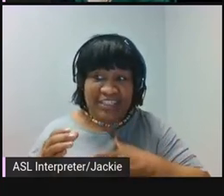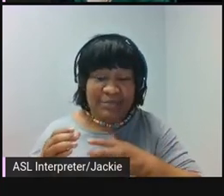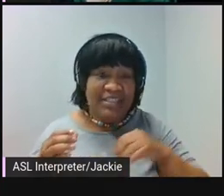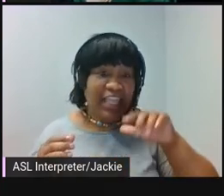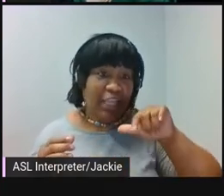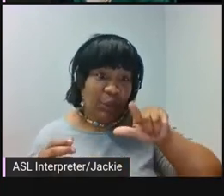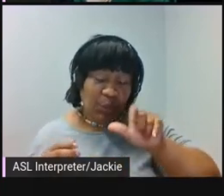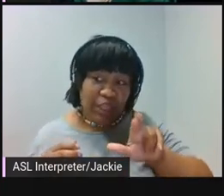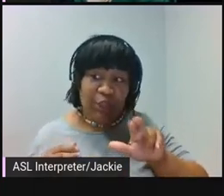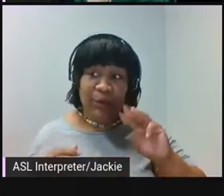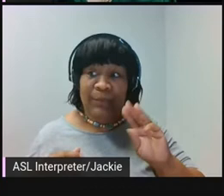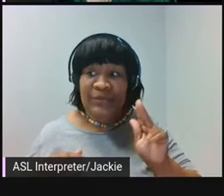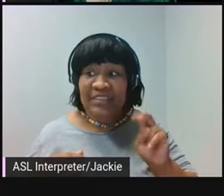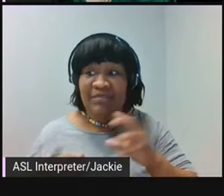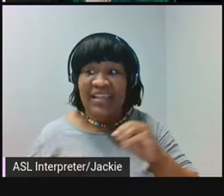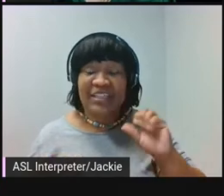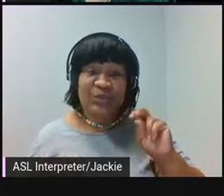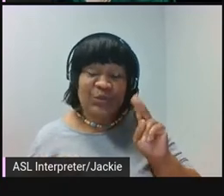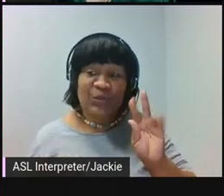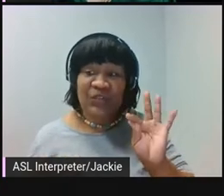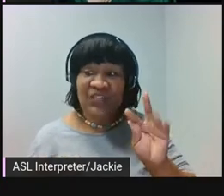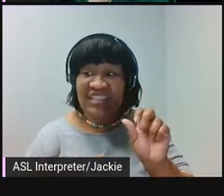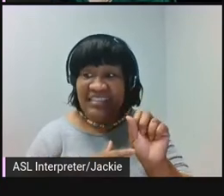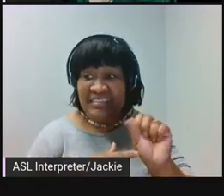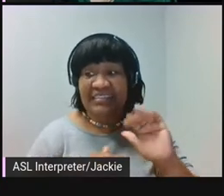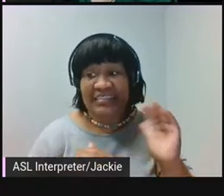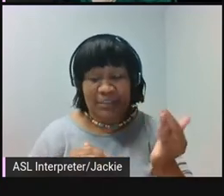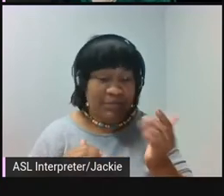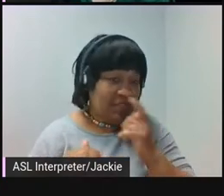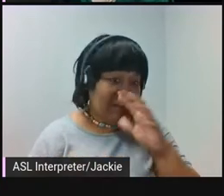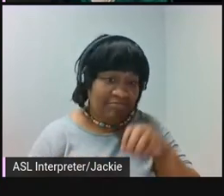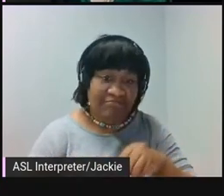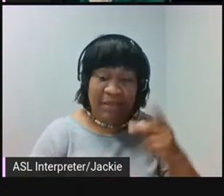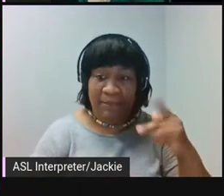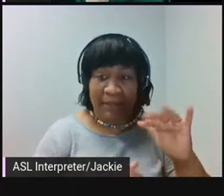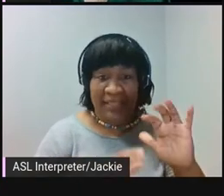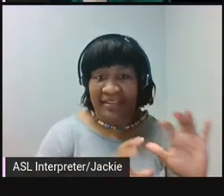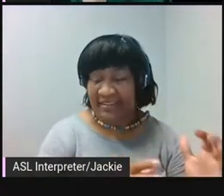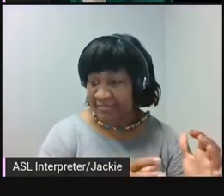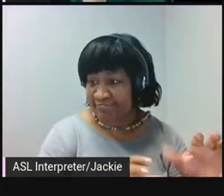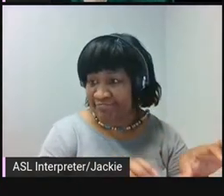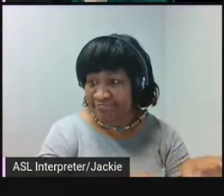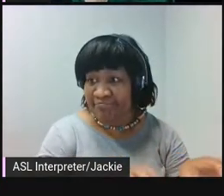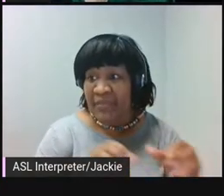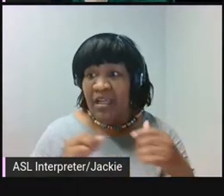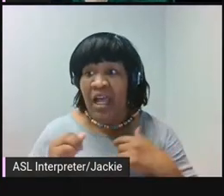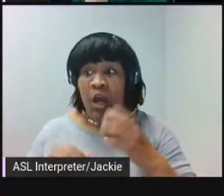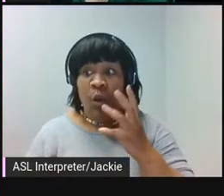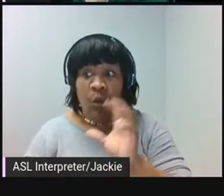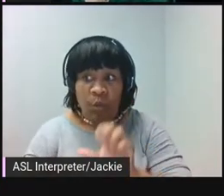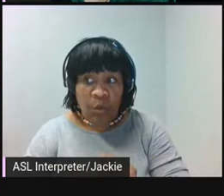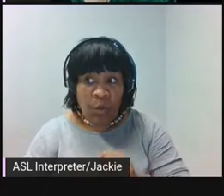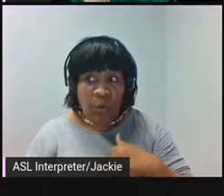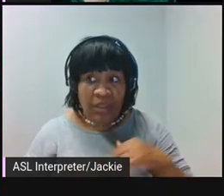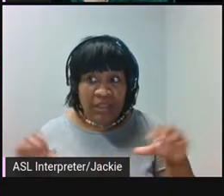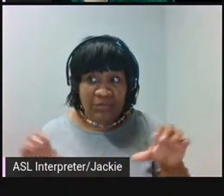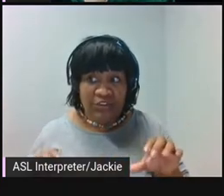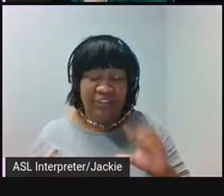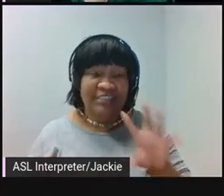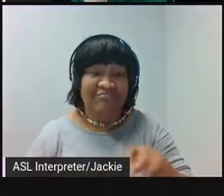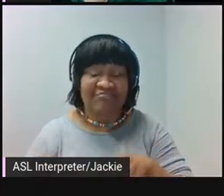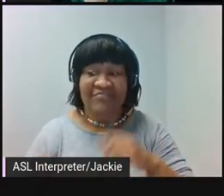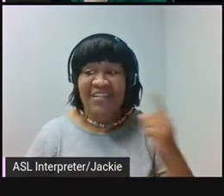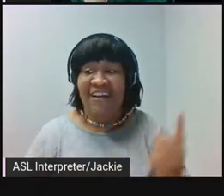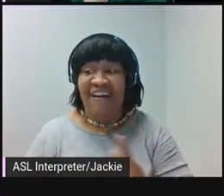Muslims and Sufis would be excluded in the public practices. The rituals I engage in are